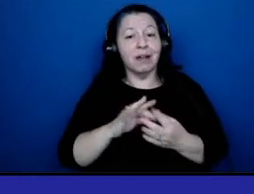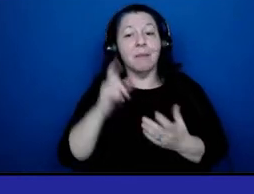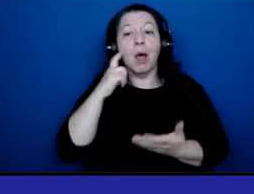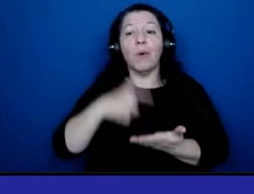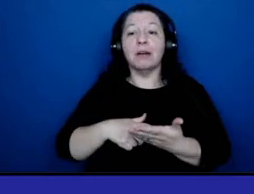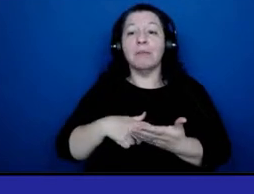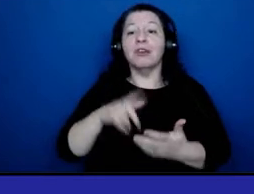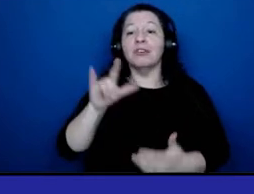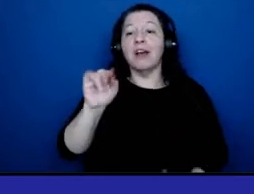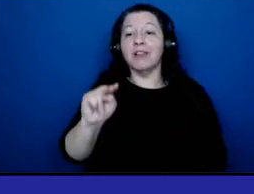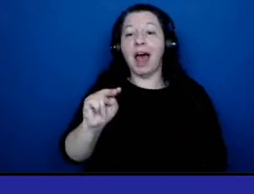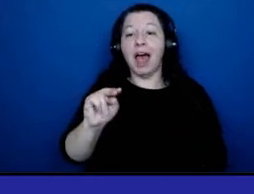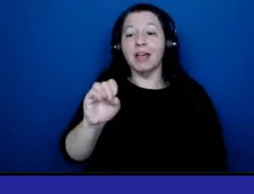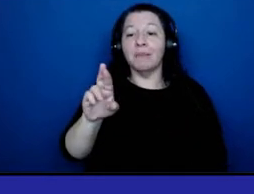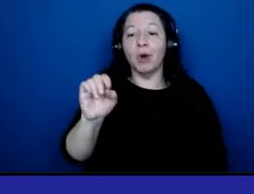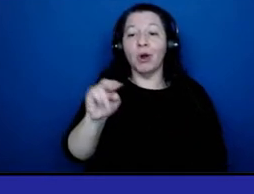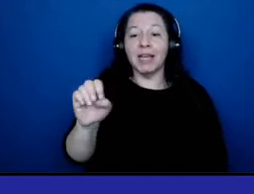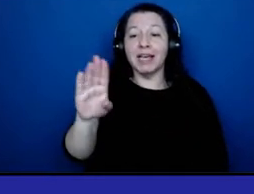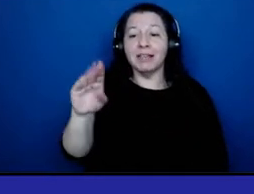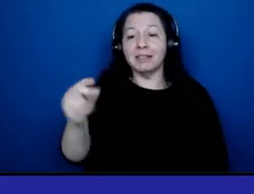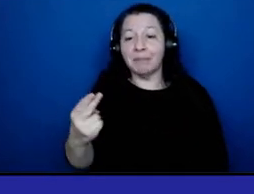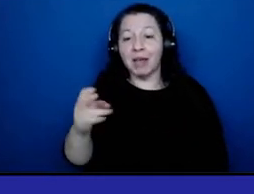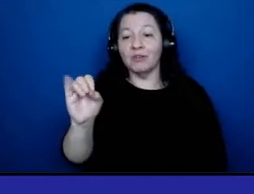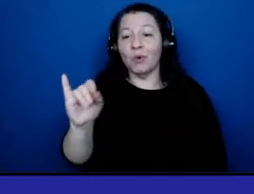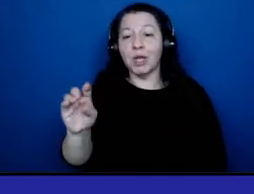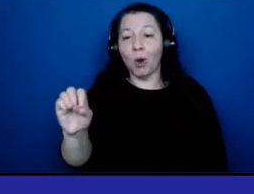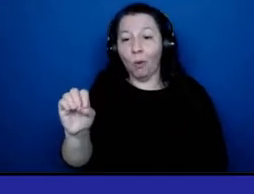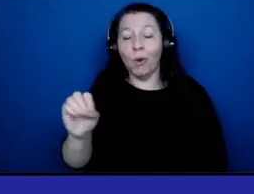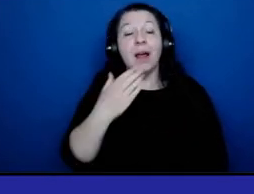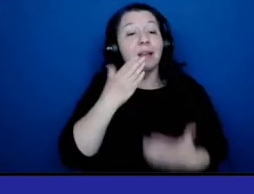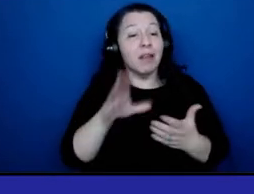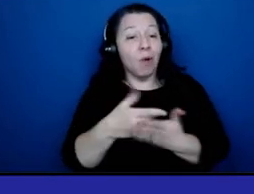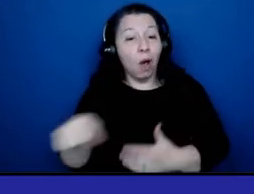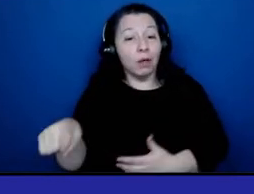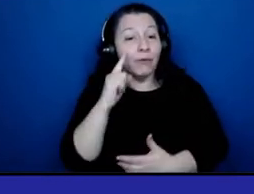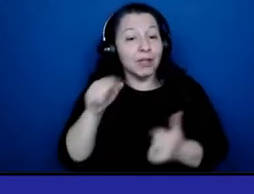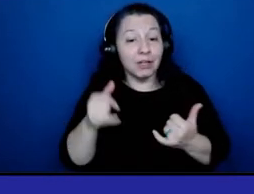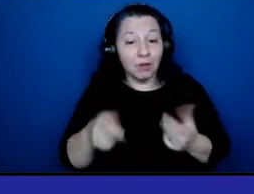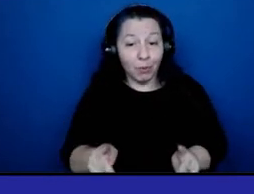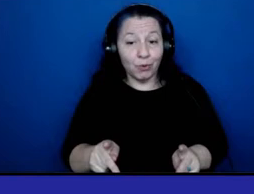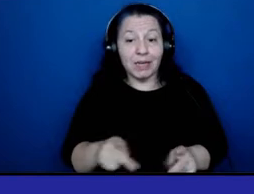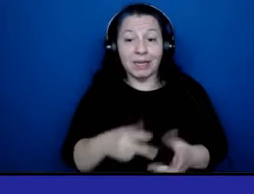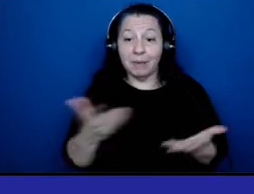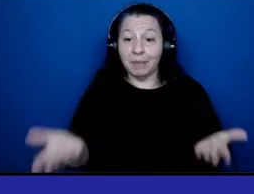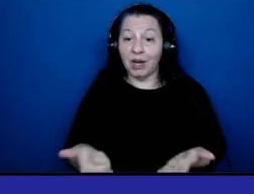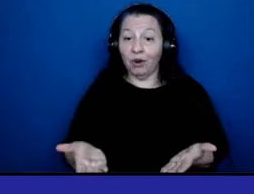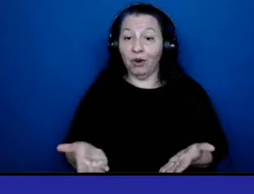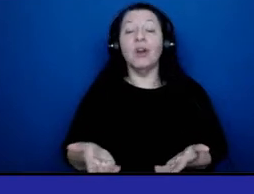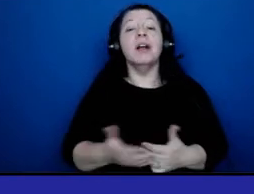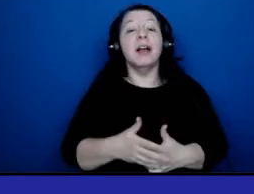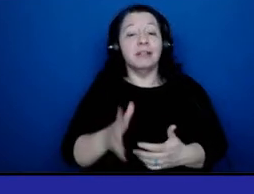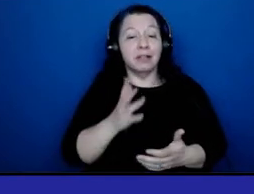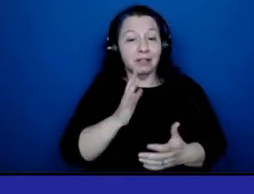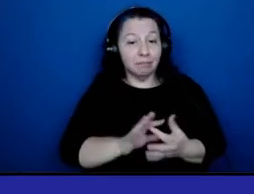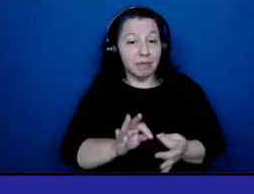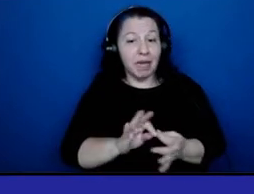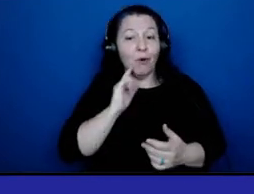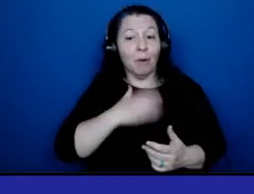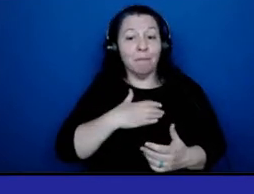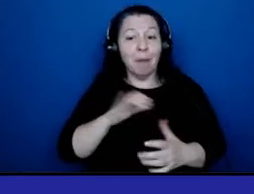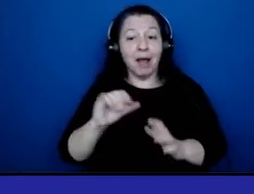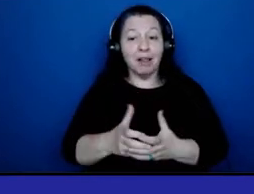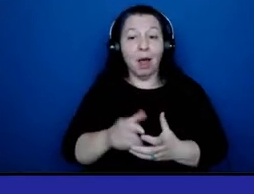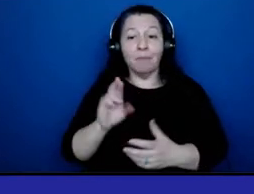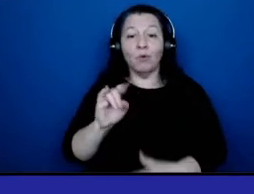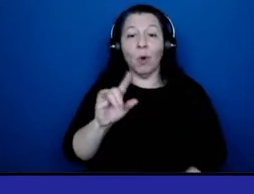marlene smith sotir i want to thank you all for this opportunity to stand before you and to speak on behalf of my club the rose days lions